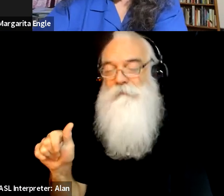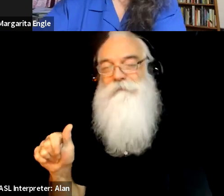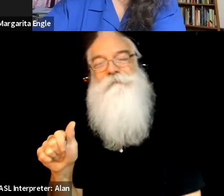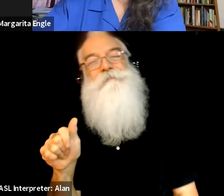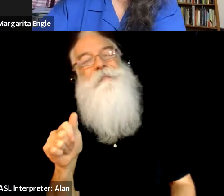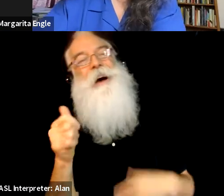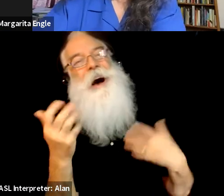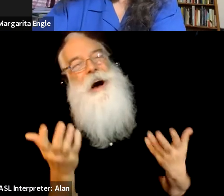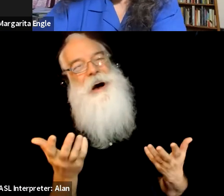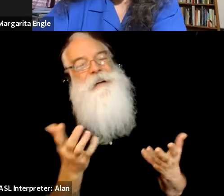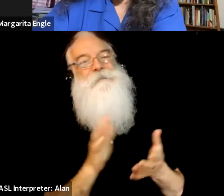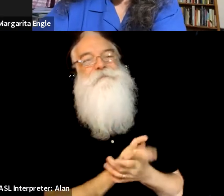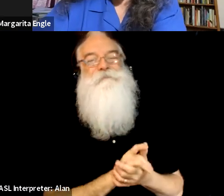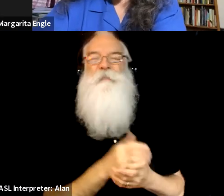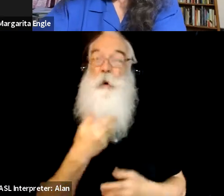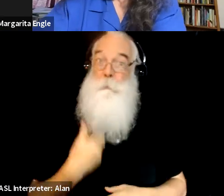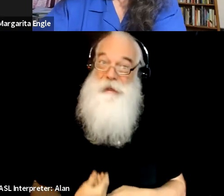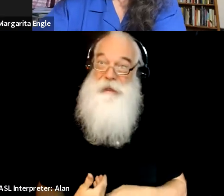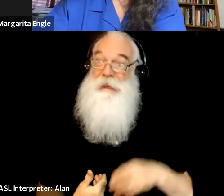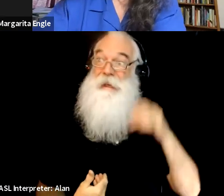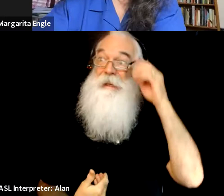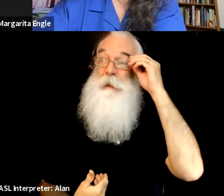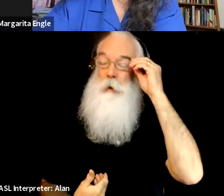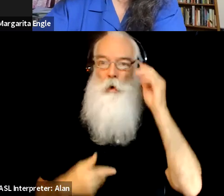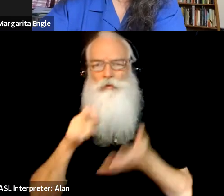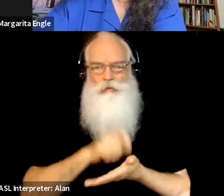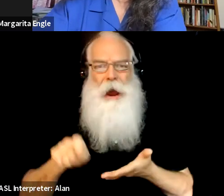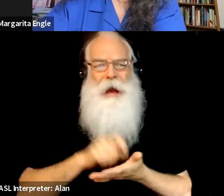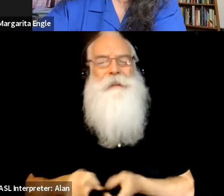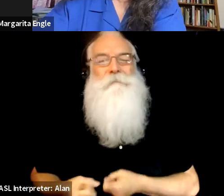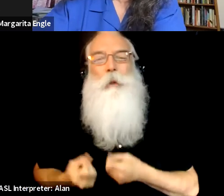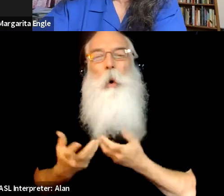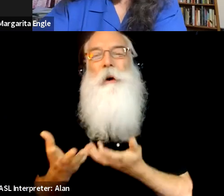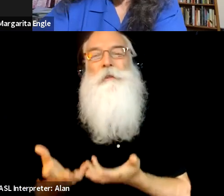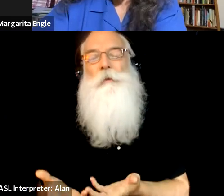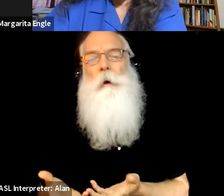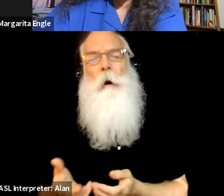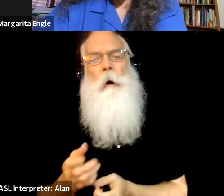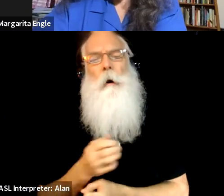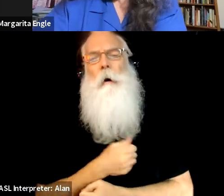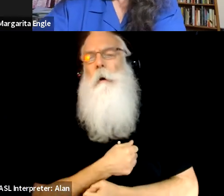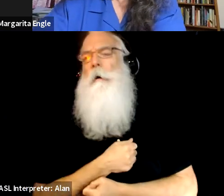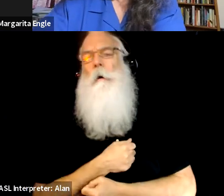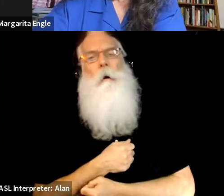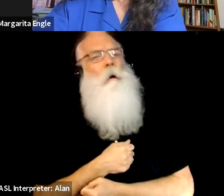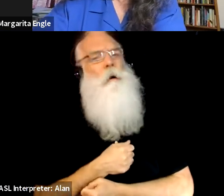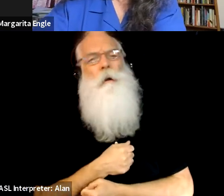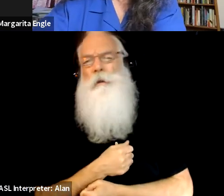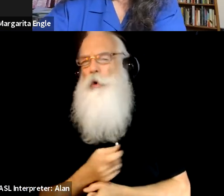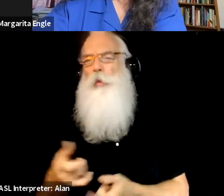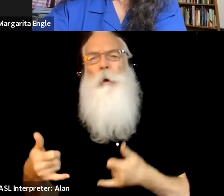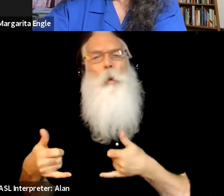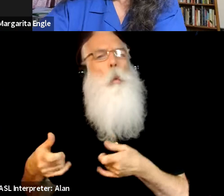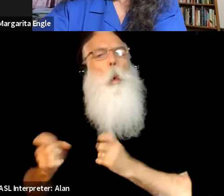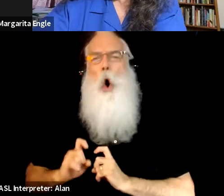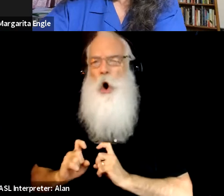just that for me, writing poetry is its own reward. I love the actual